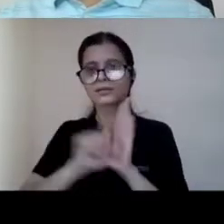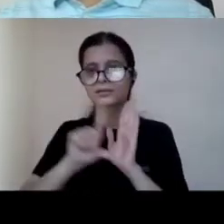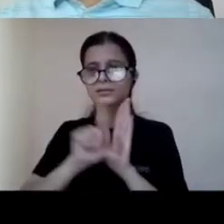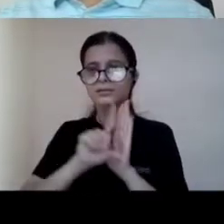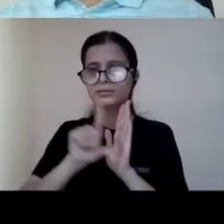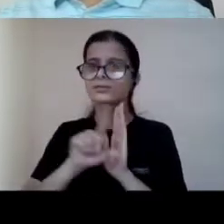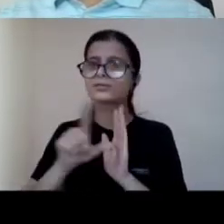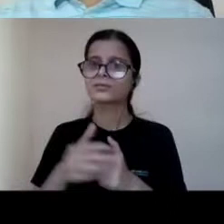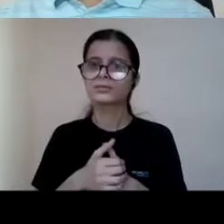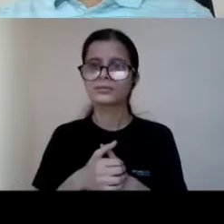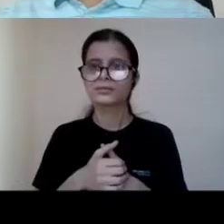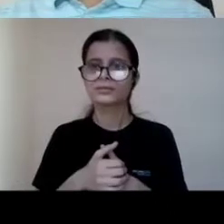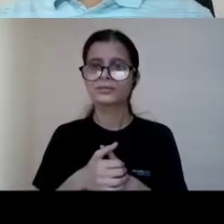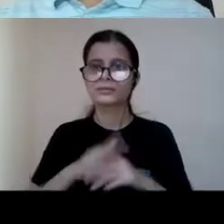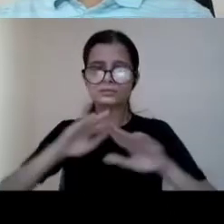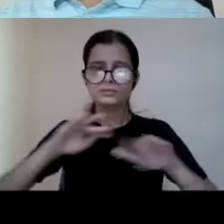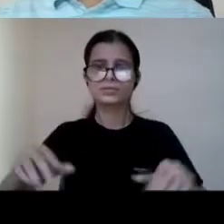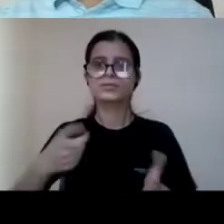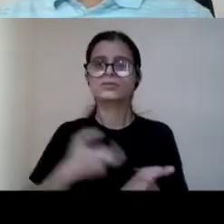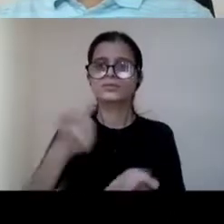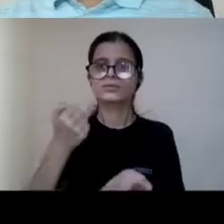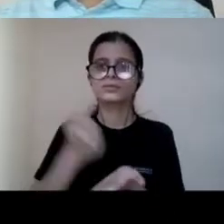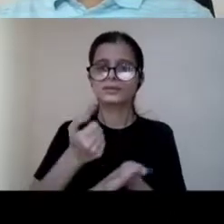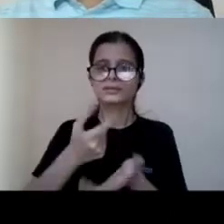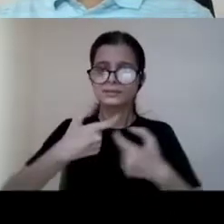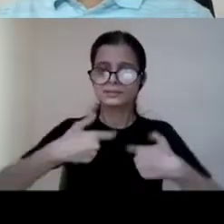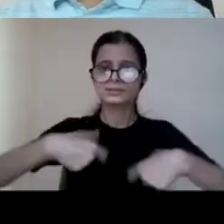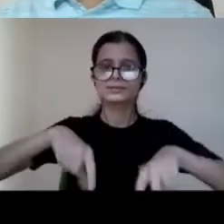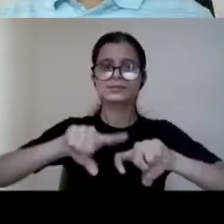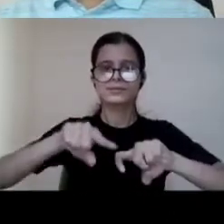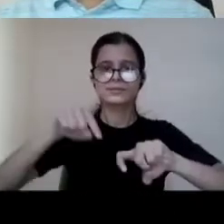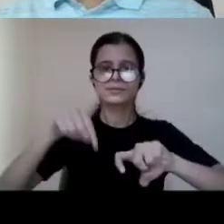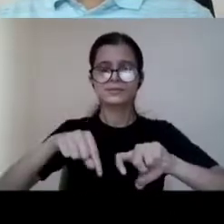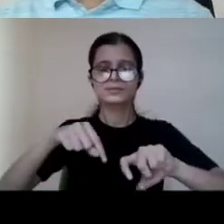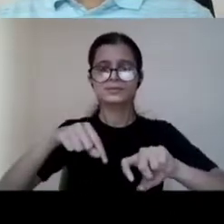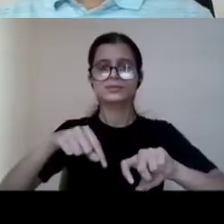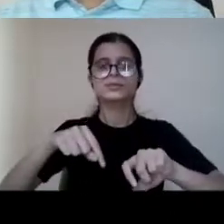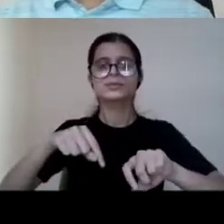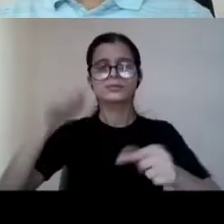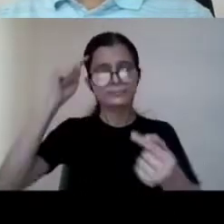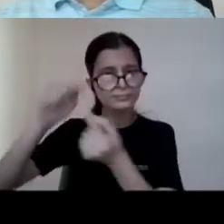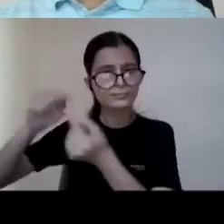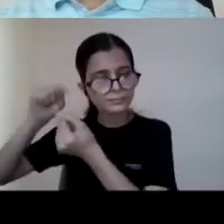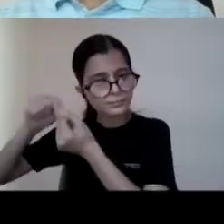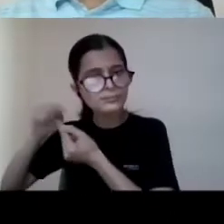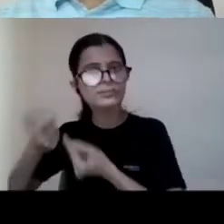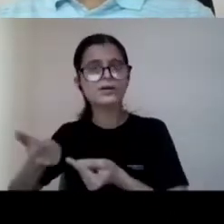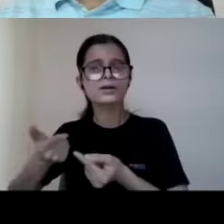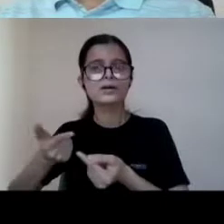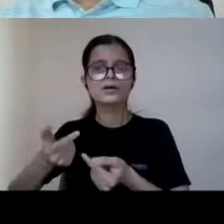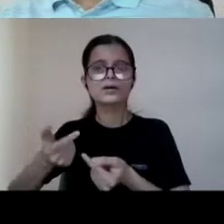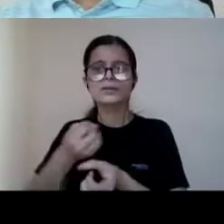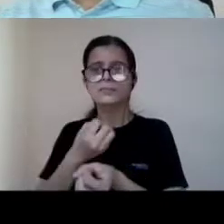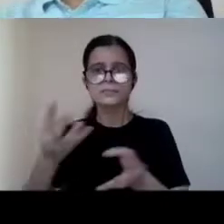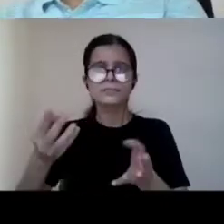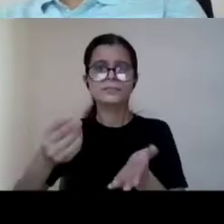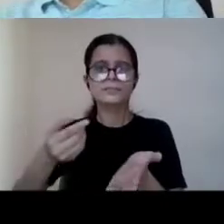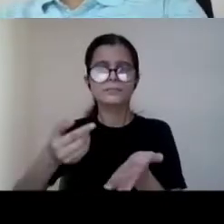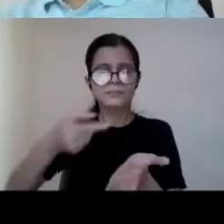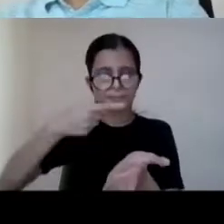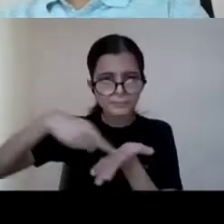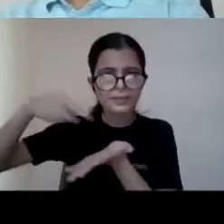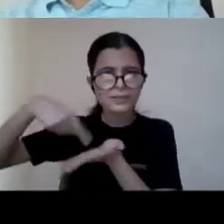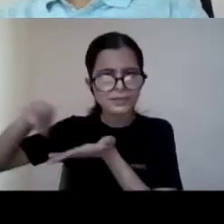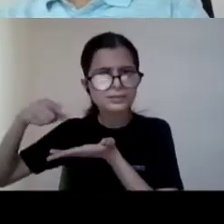there's also a child rights convention which is directly you know has a lot of implication on the rights of children with